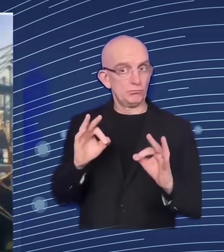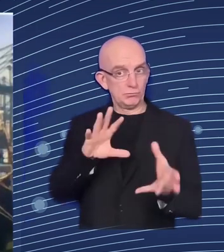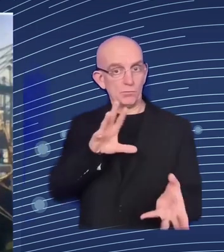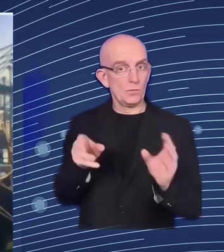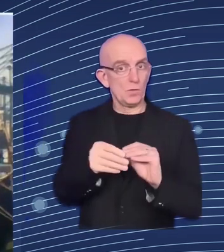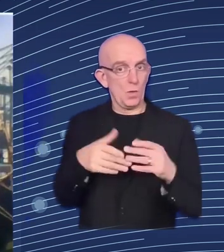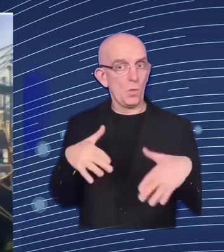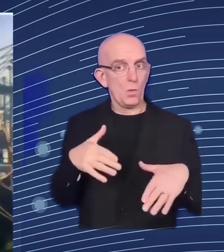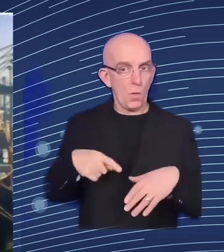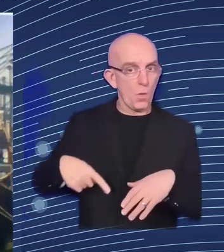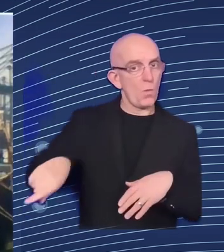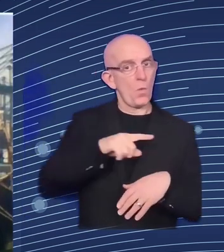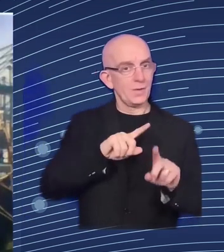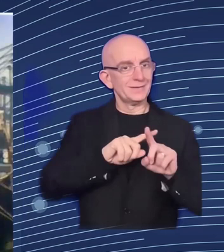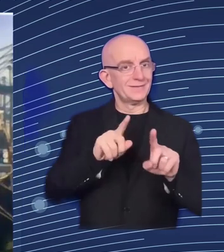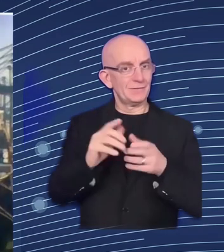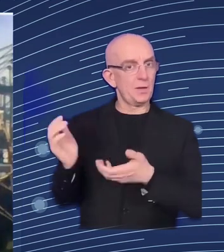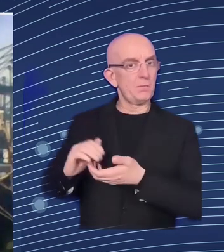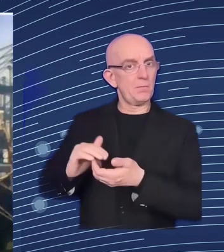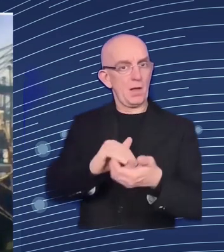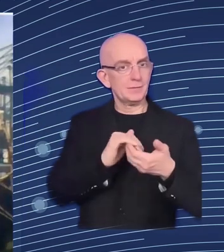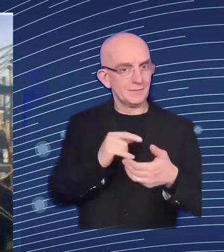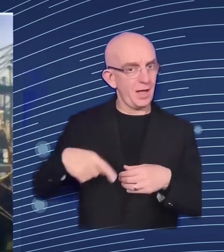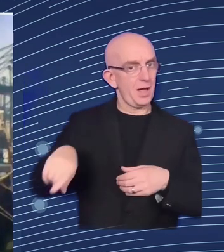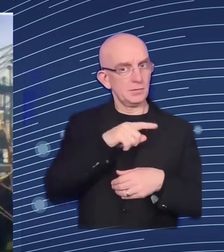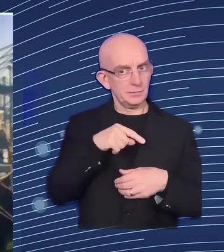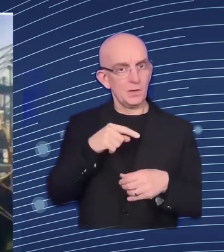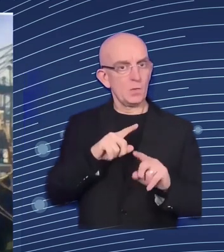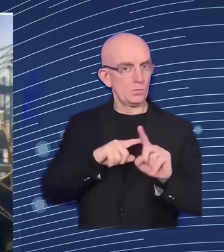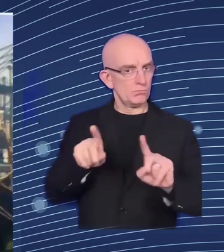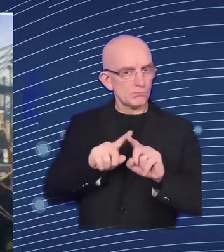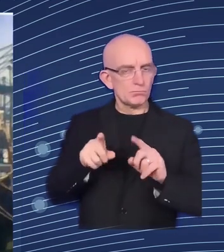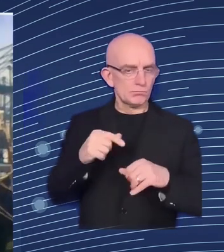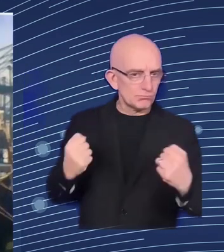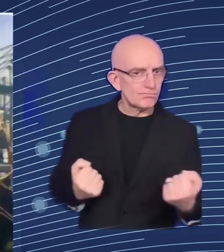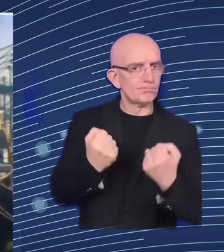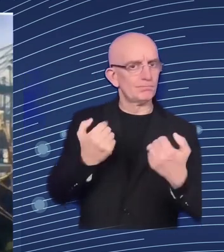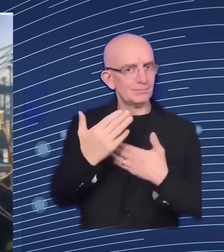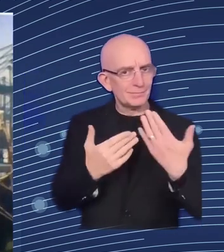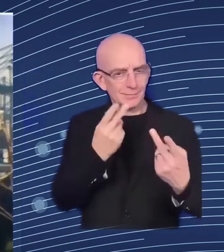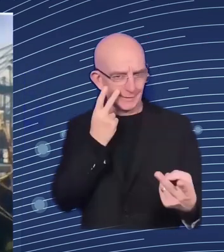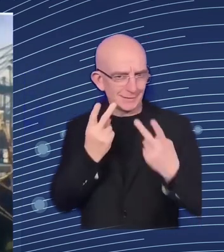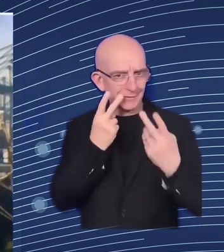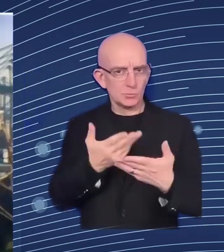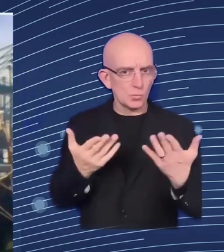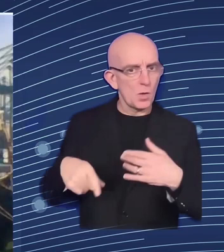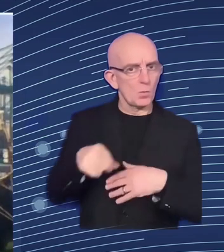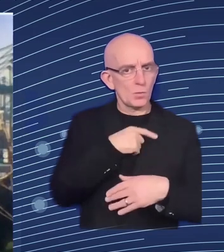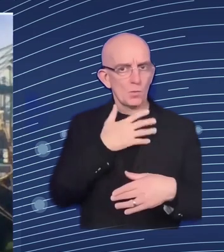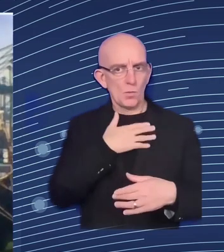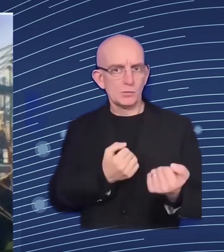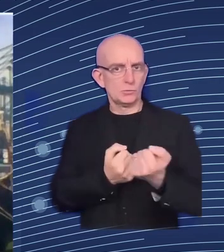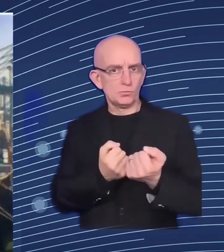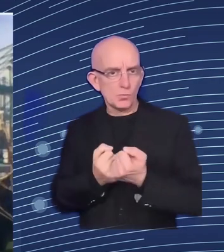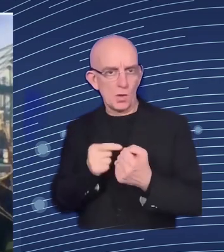in in trying to identify areas where uh you can support but from the eu side of matters of course we're listening very